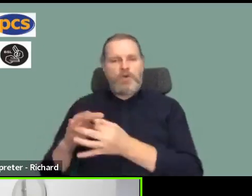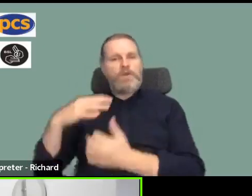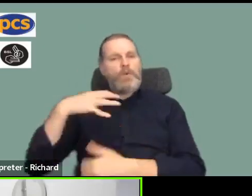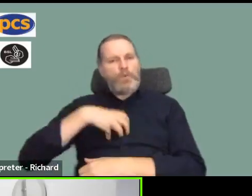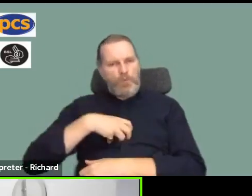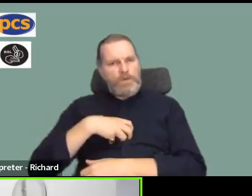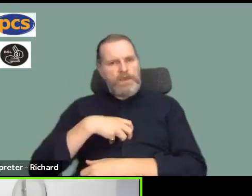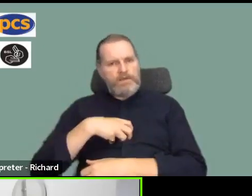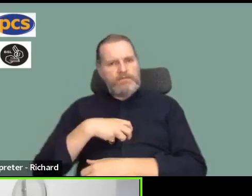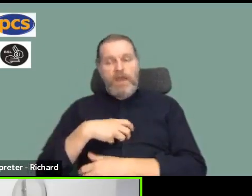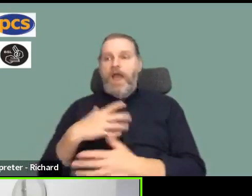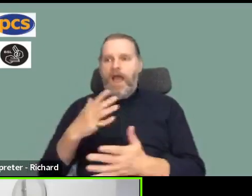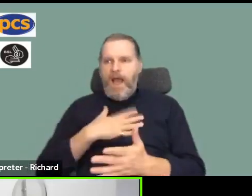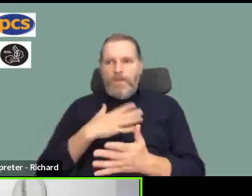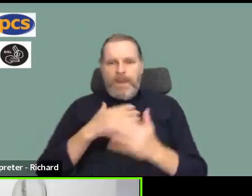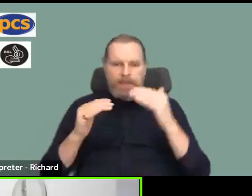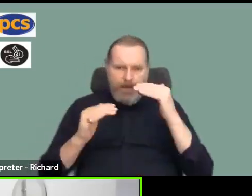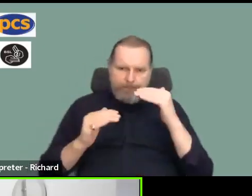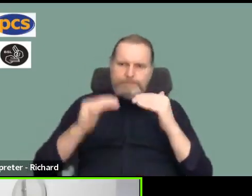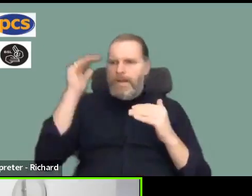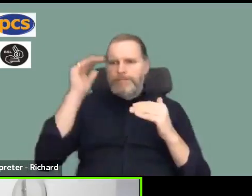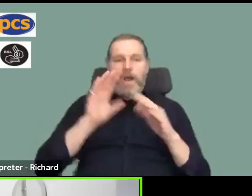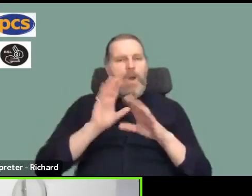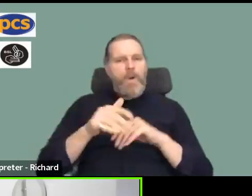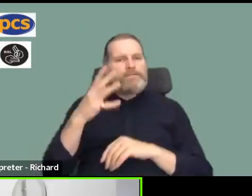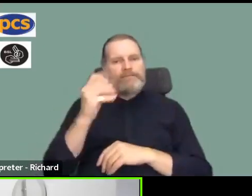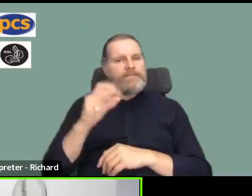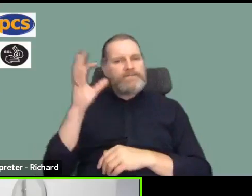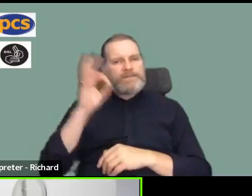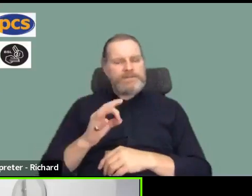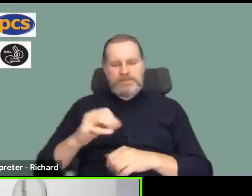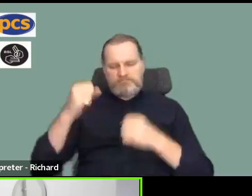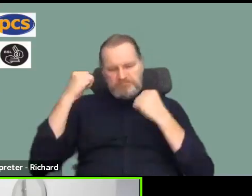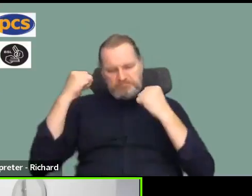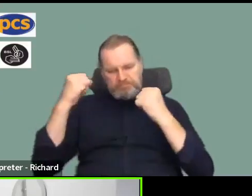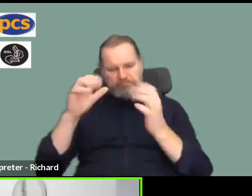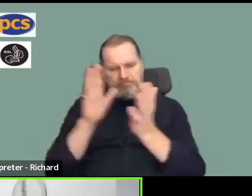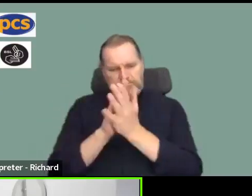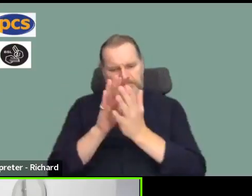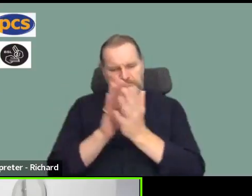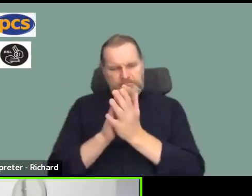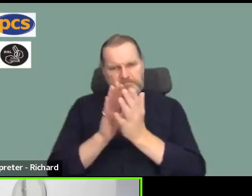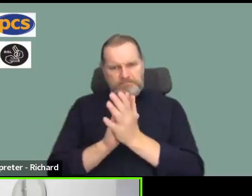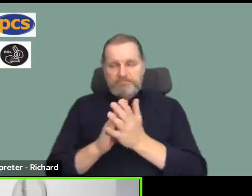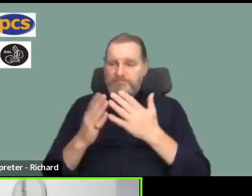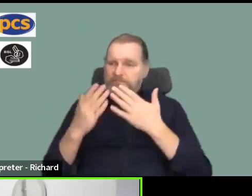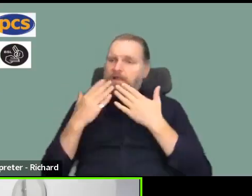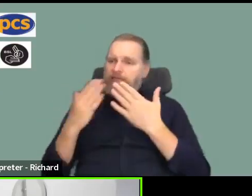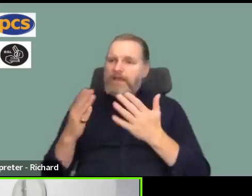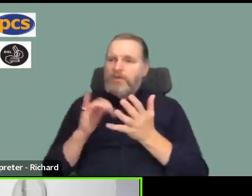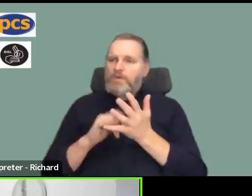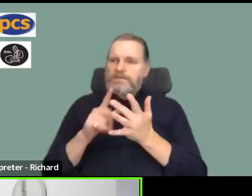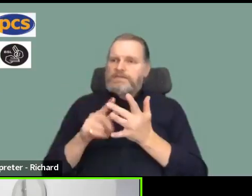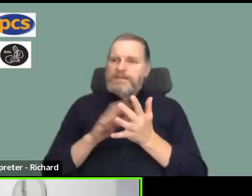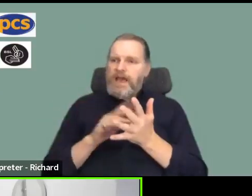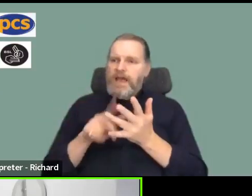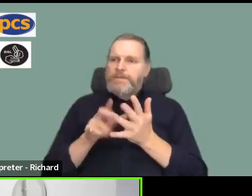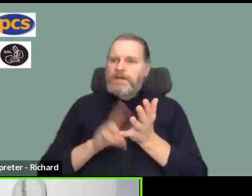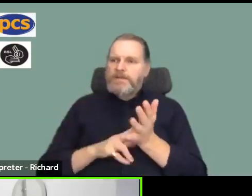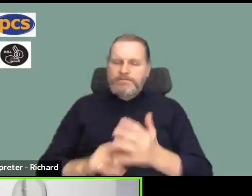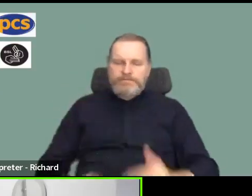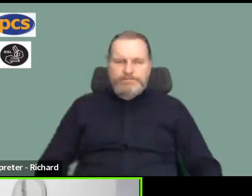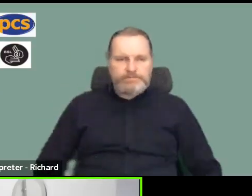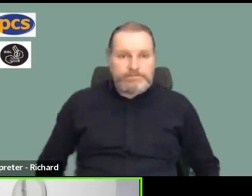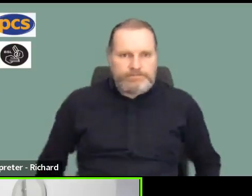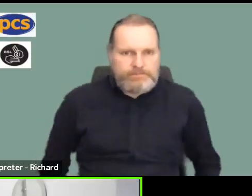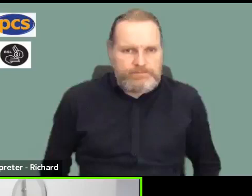ourselves across that line in solidarity, Simon. And I think that's a great message. I know Simon's probably left by now, but I think it's really good